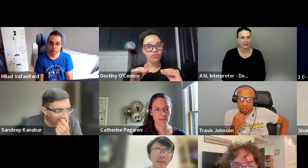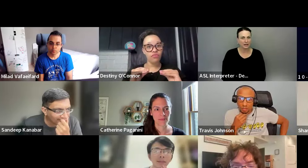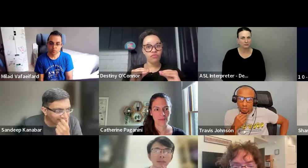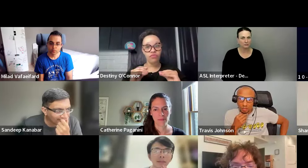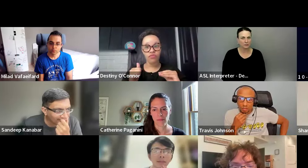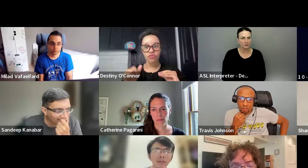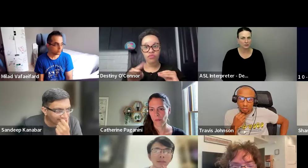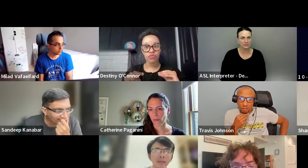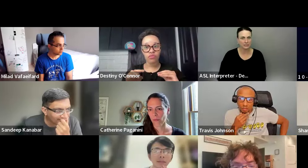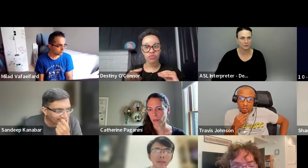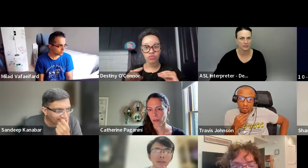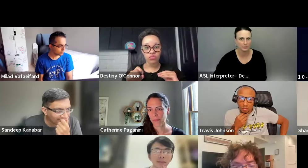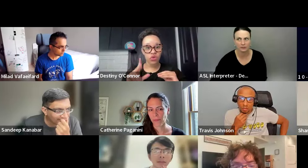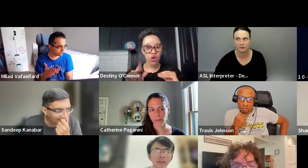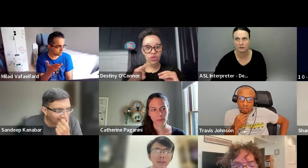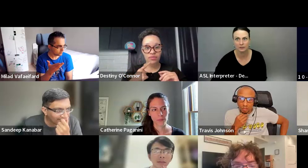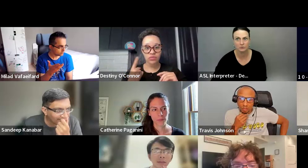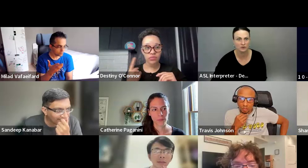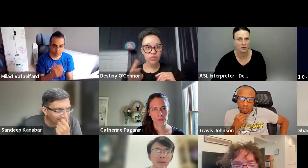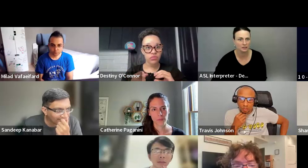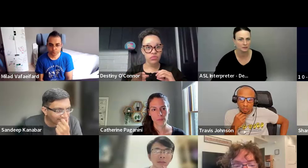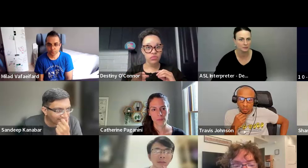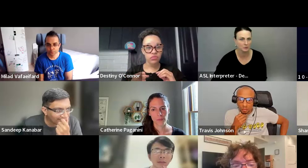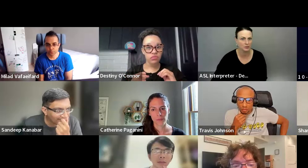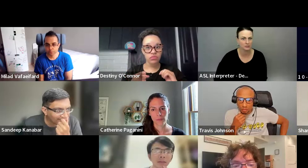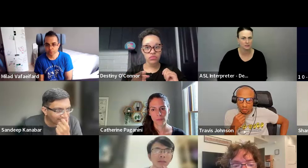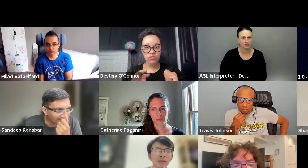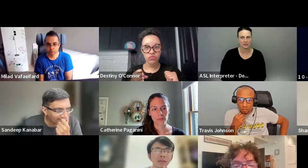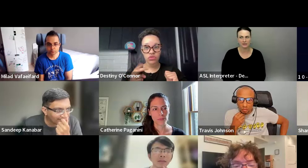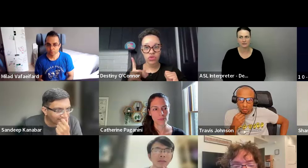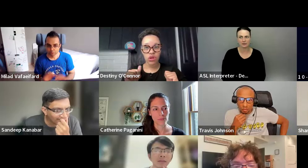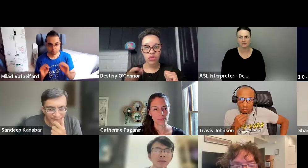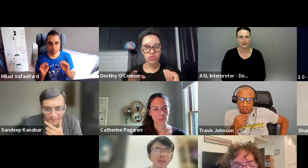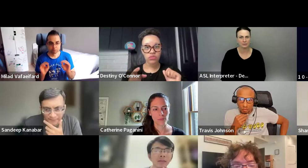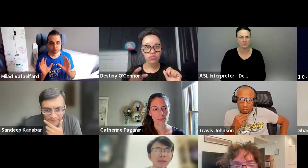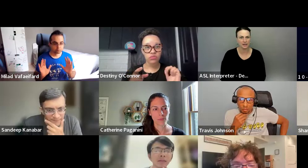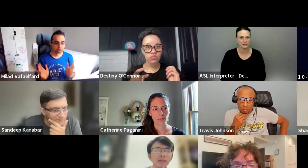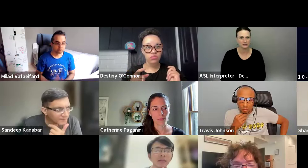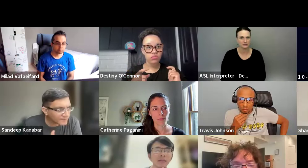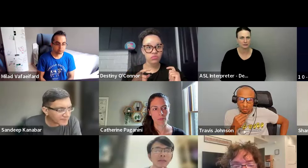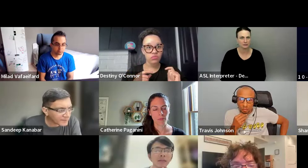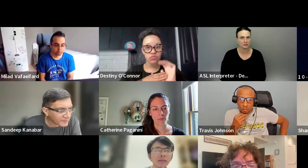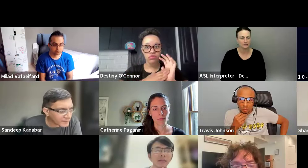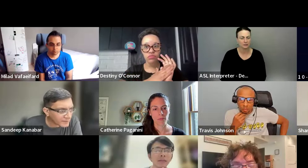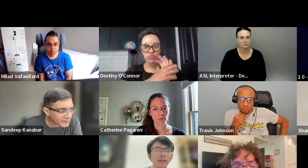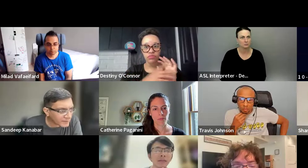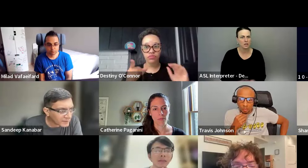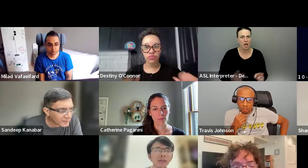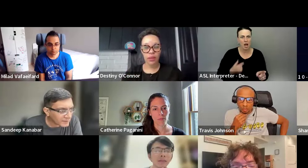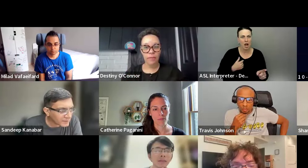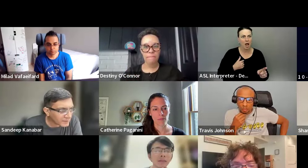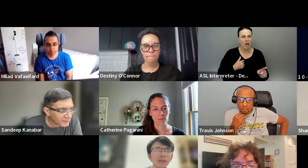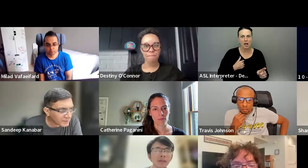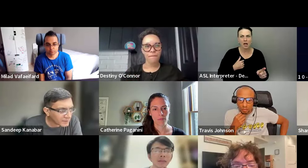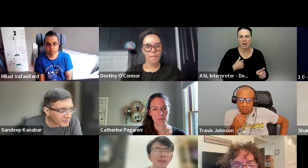Okay. Um, are we done with that? We're going to, are we going to move on at this point or does somebody have something else to add about that? I have one